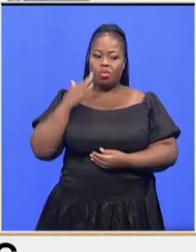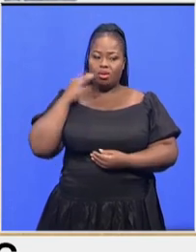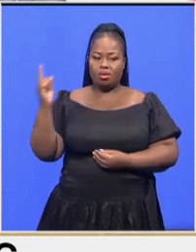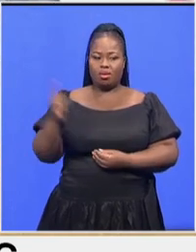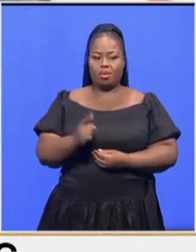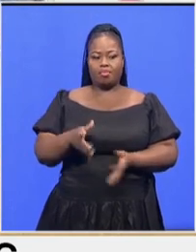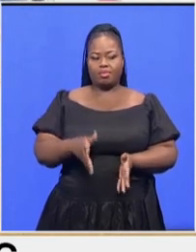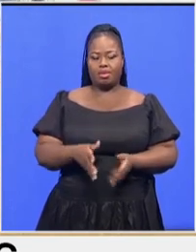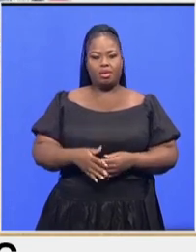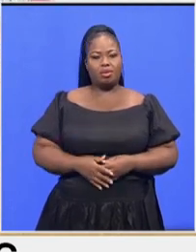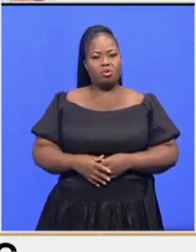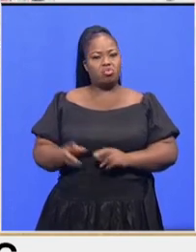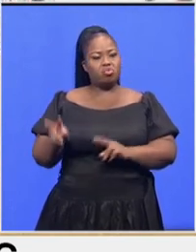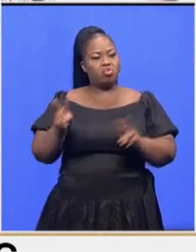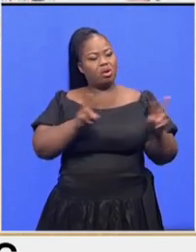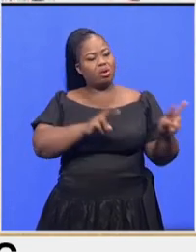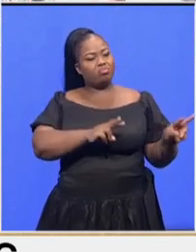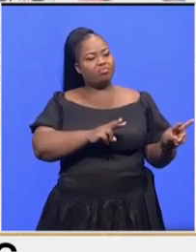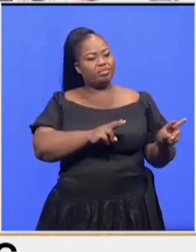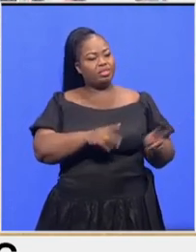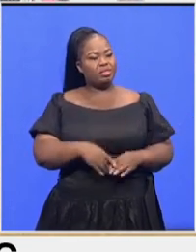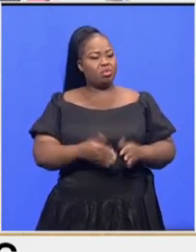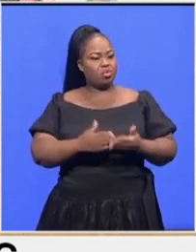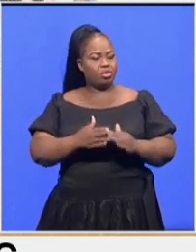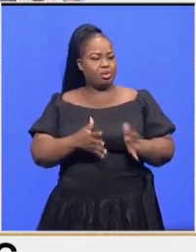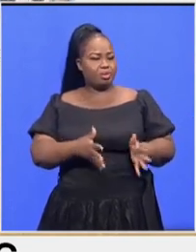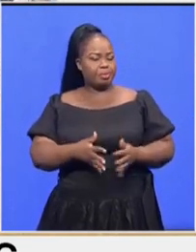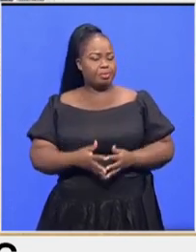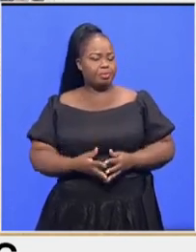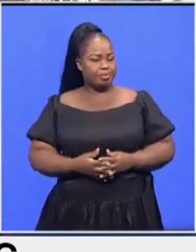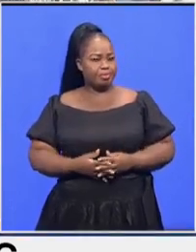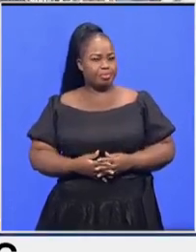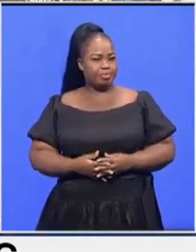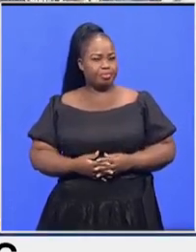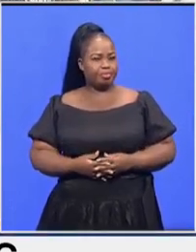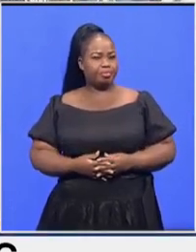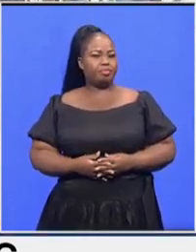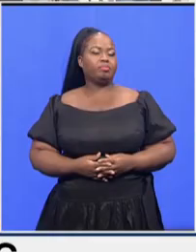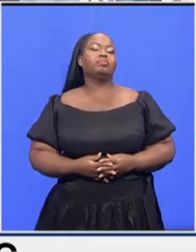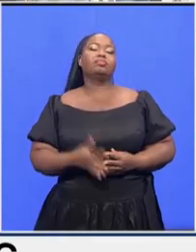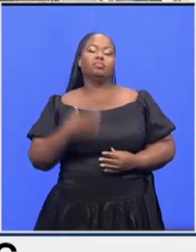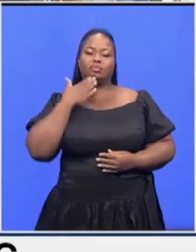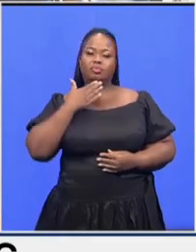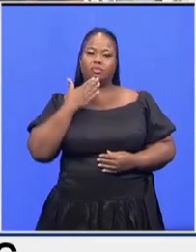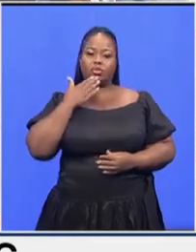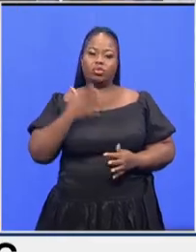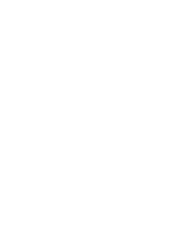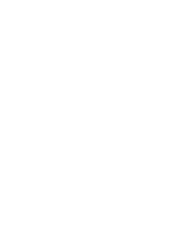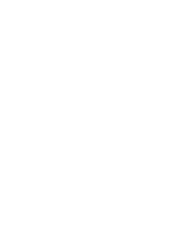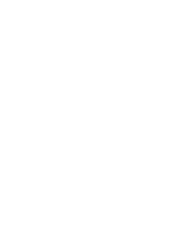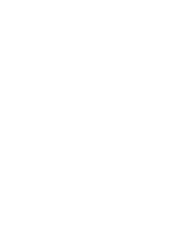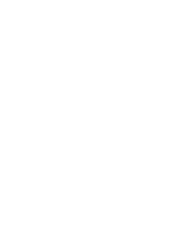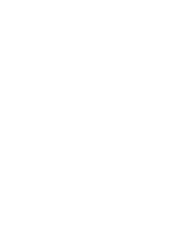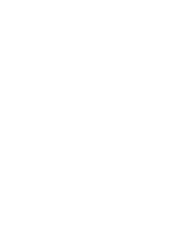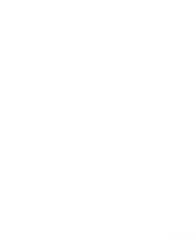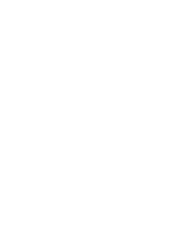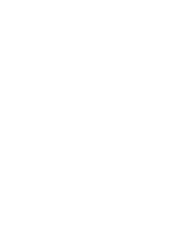looks around uh this caroo town yeah ulrich uh thank you so much for setting the scene for us